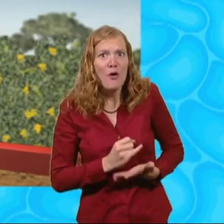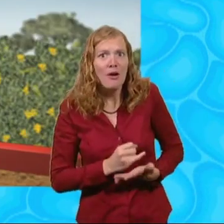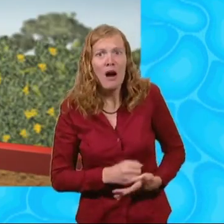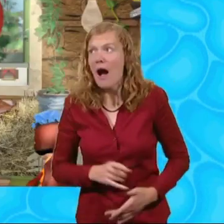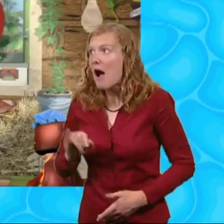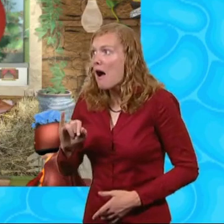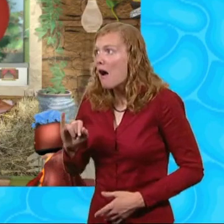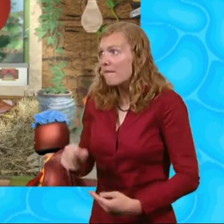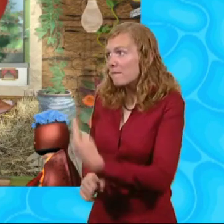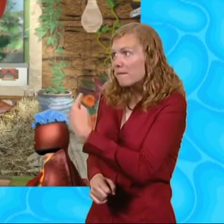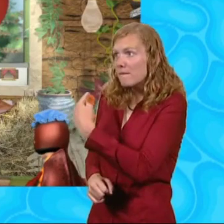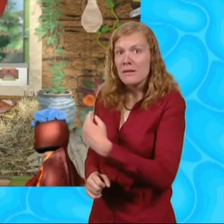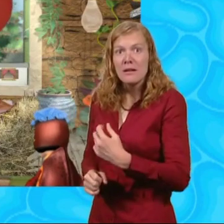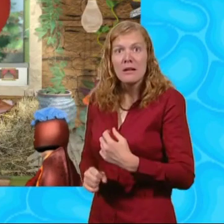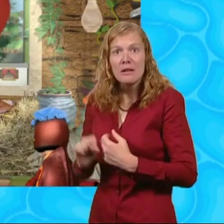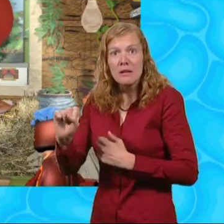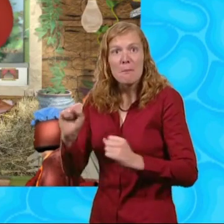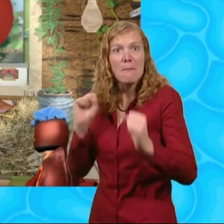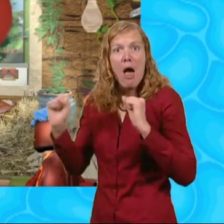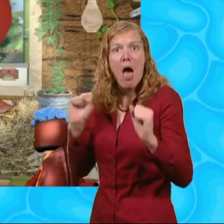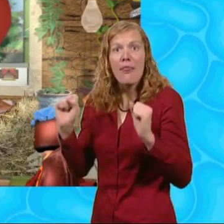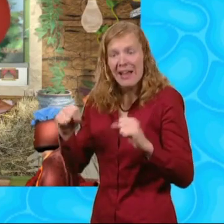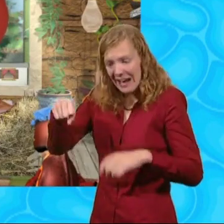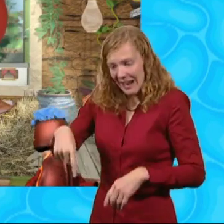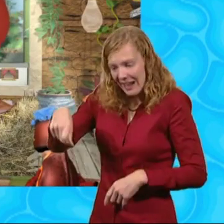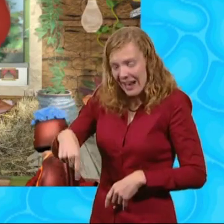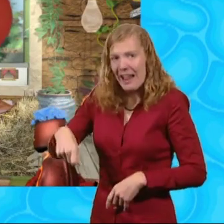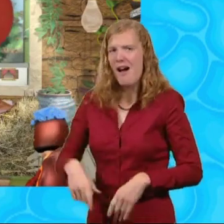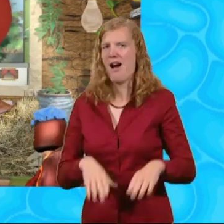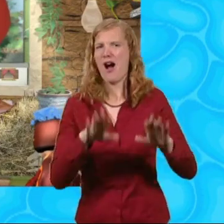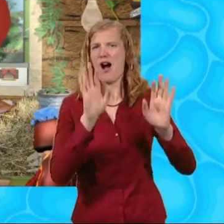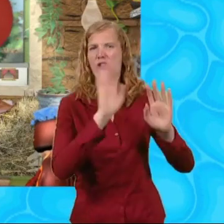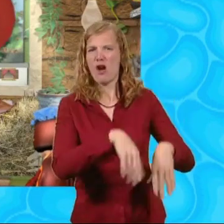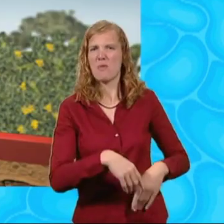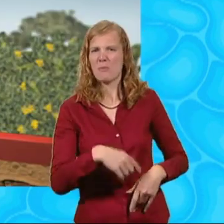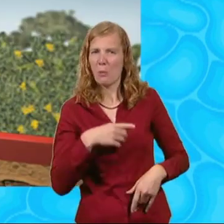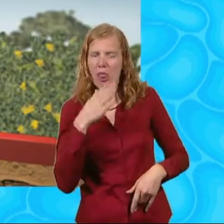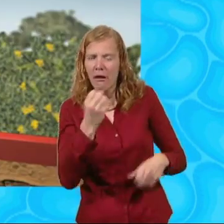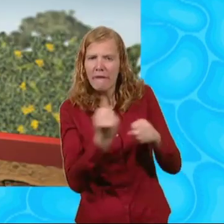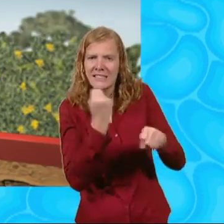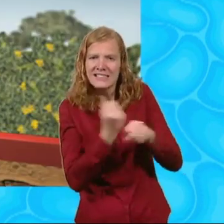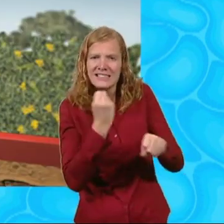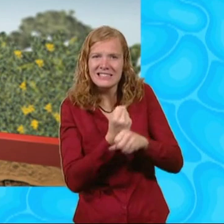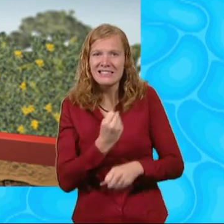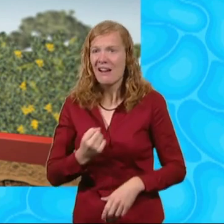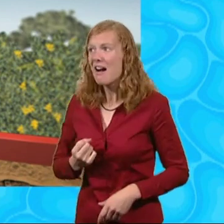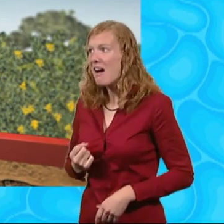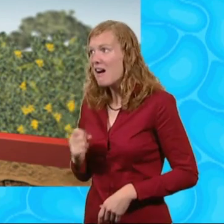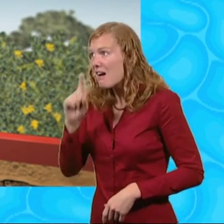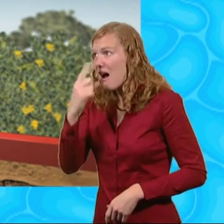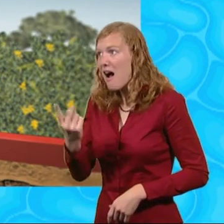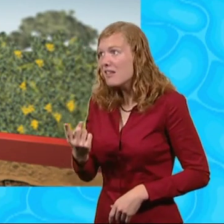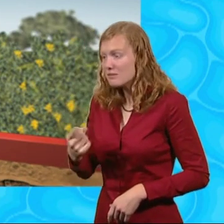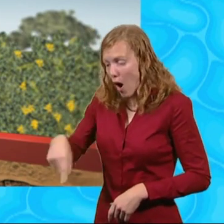bathtub. No problem. I have just the thing to make it right. You can't plug a hole with a carrot.